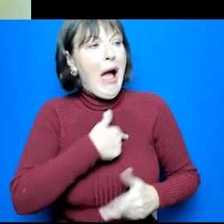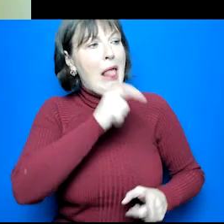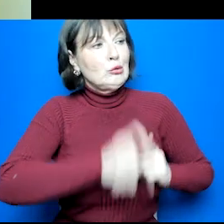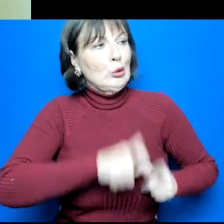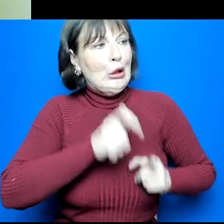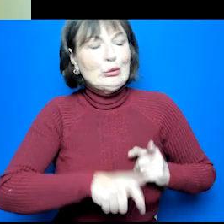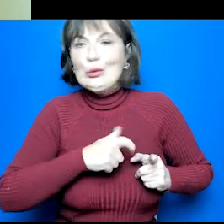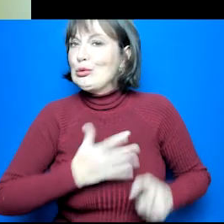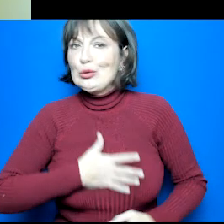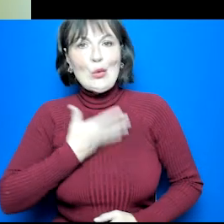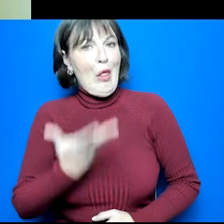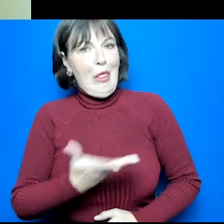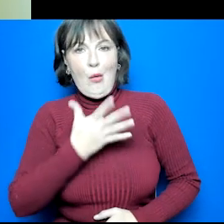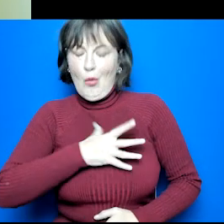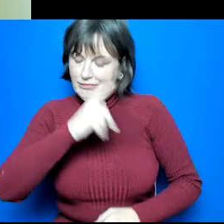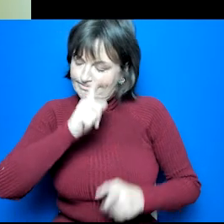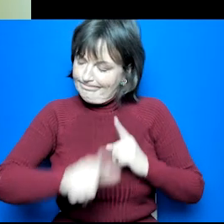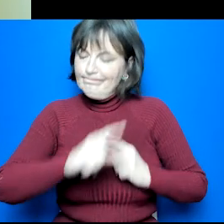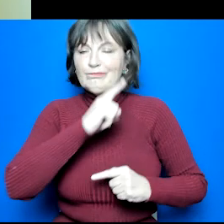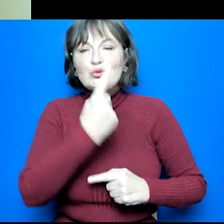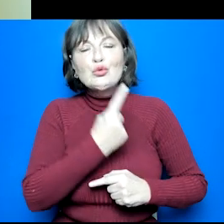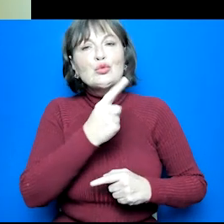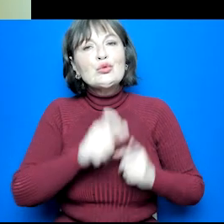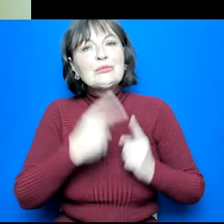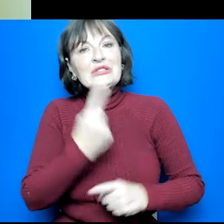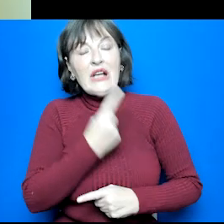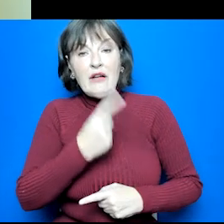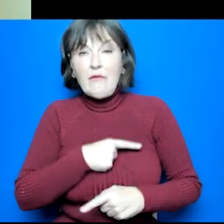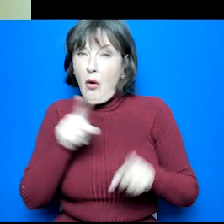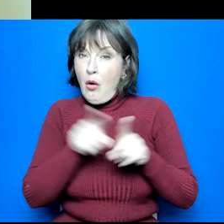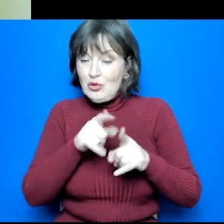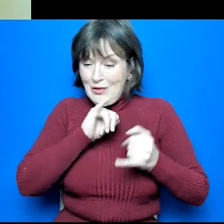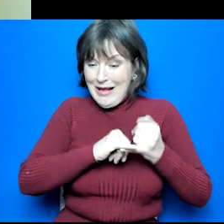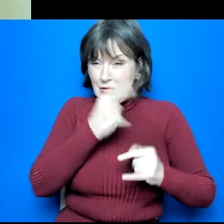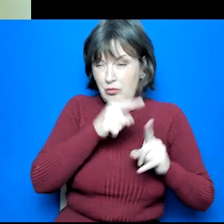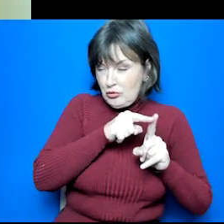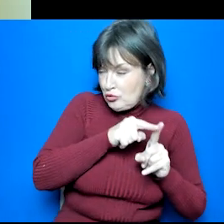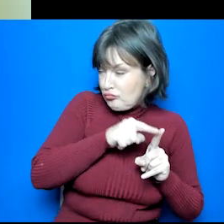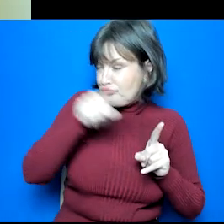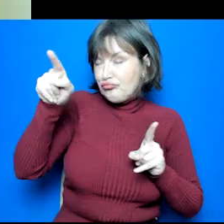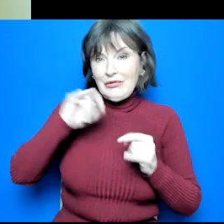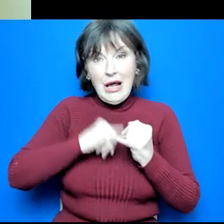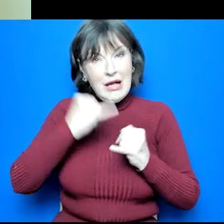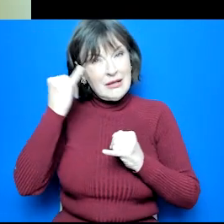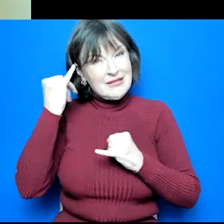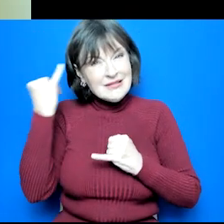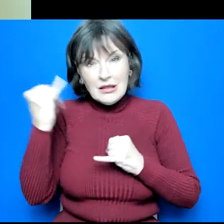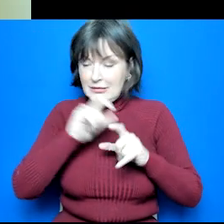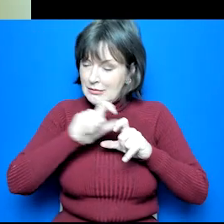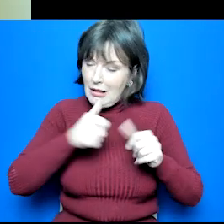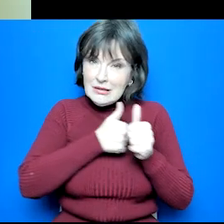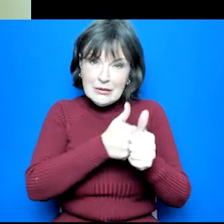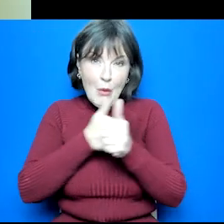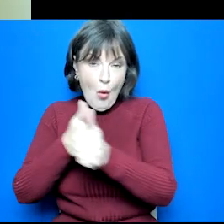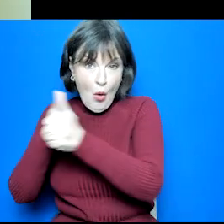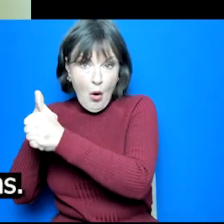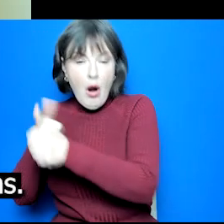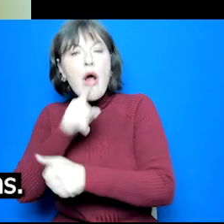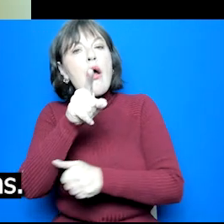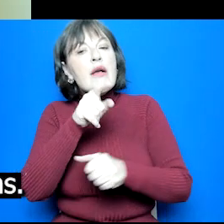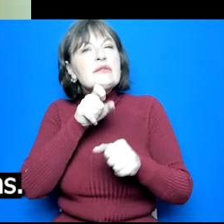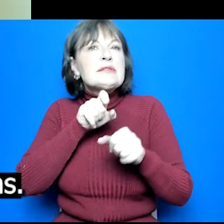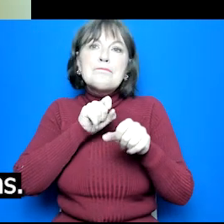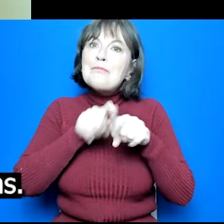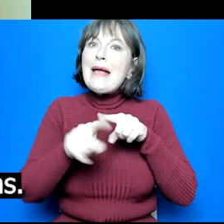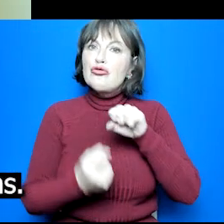7 S1 transition stage right through their school journey, including at key decision-making times such as option choices. We do this through